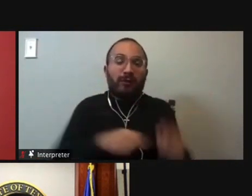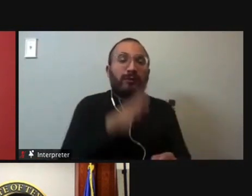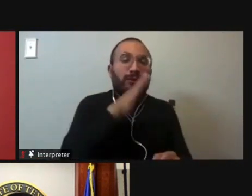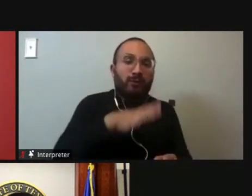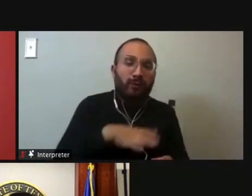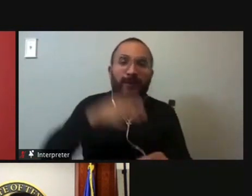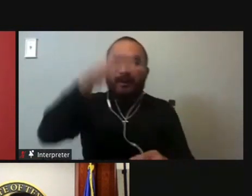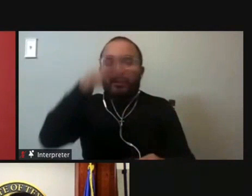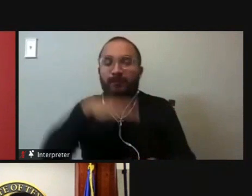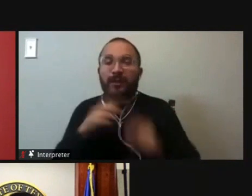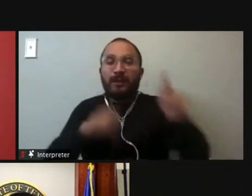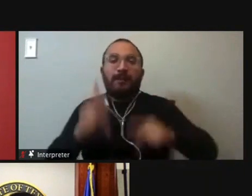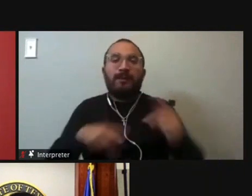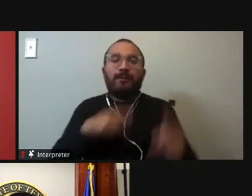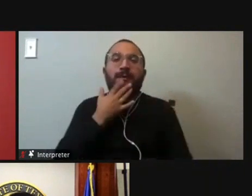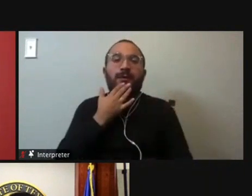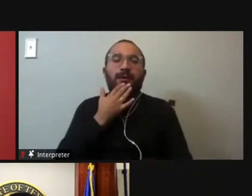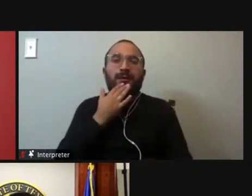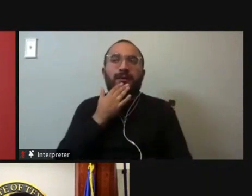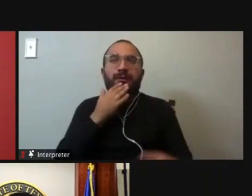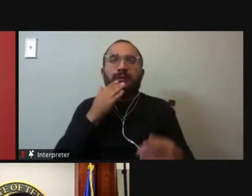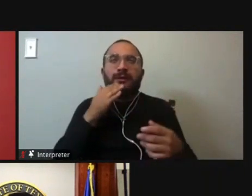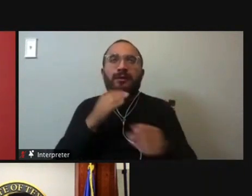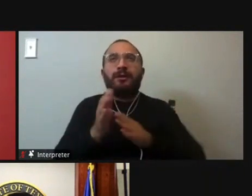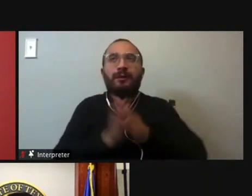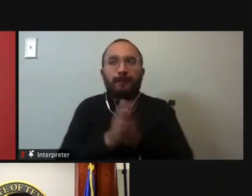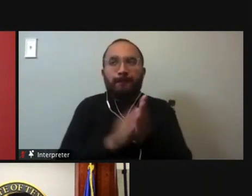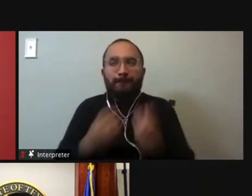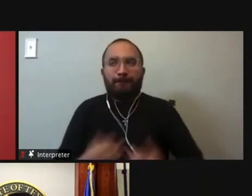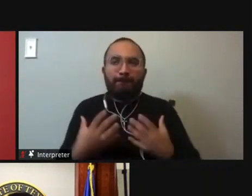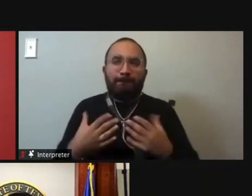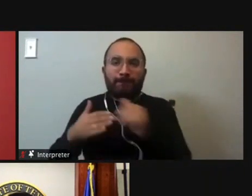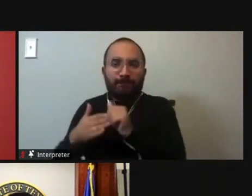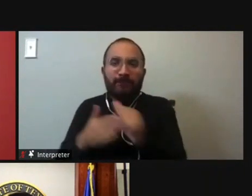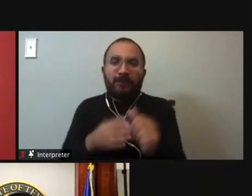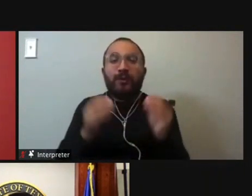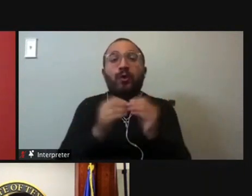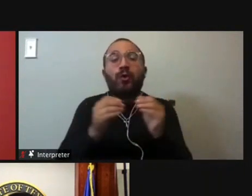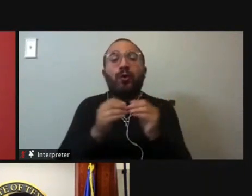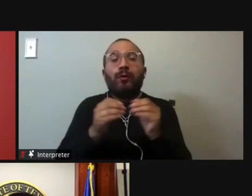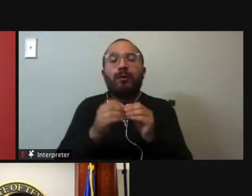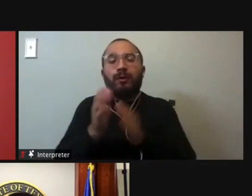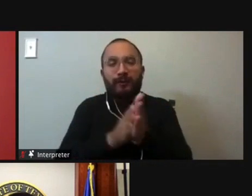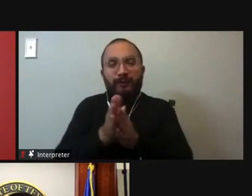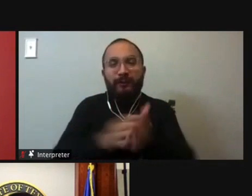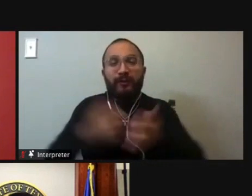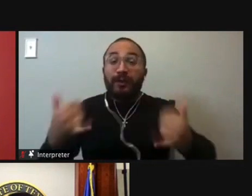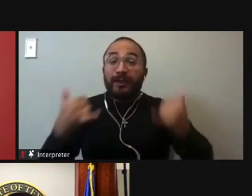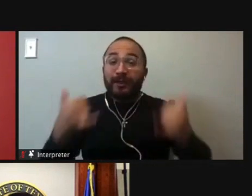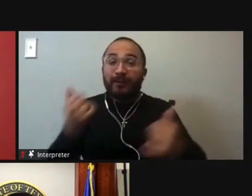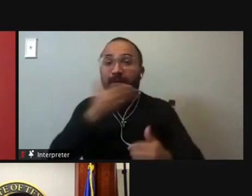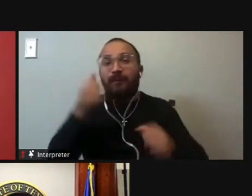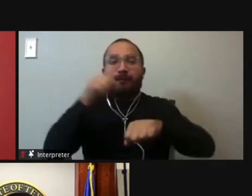of color who will aspire to lead and serve and should be more motivated now more than ever that